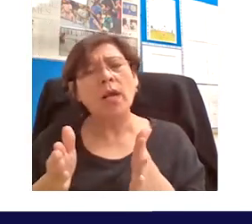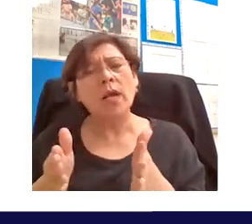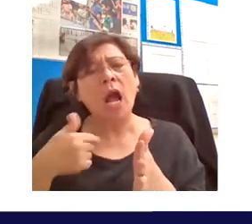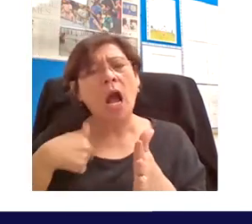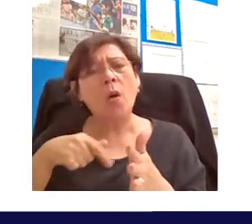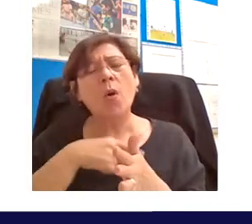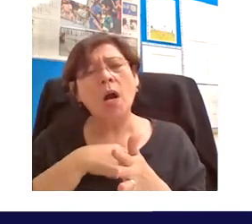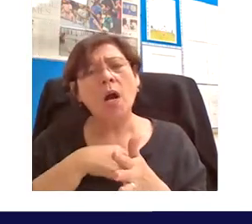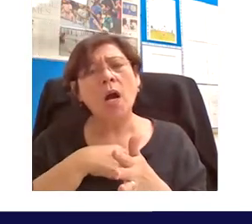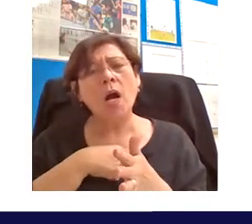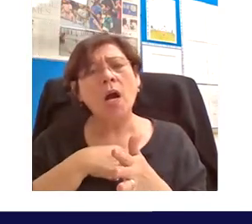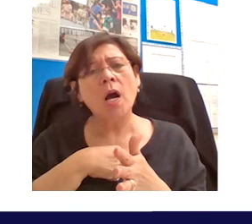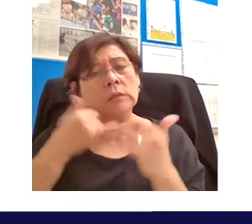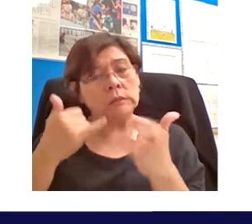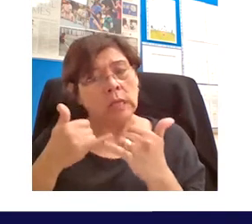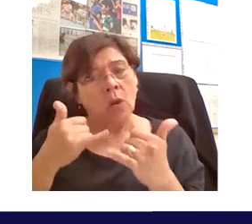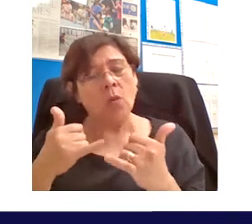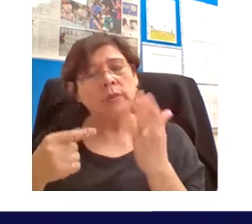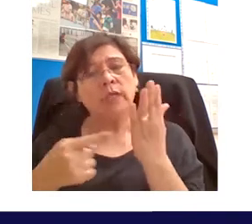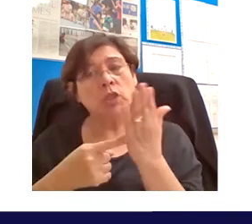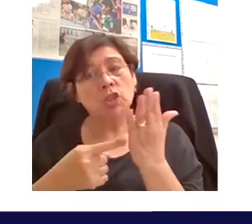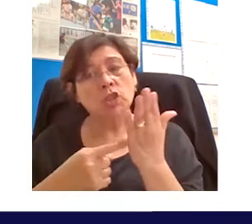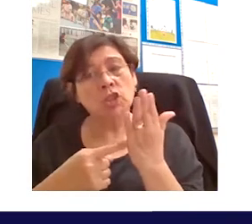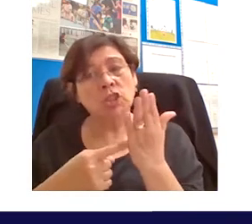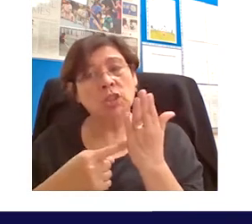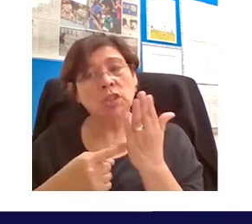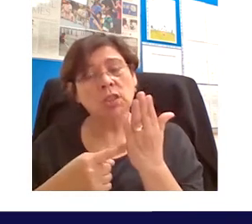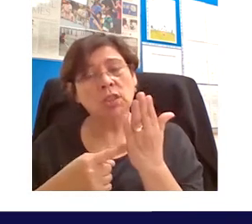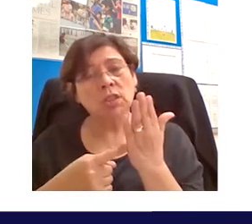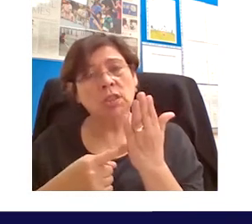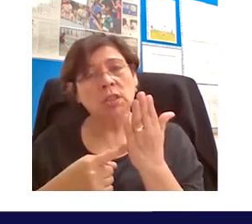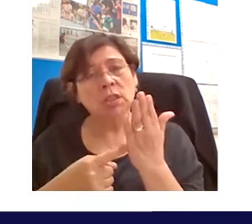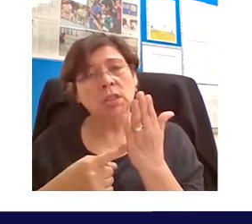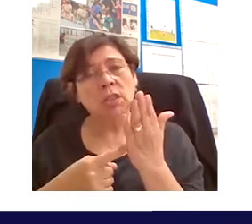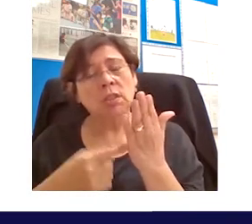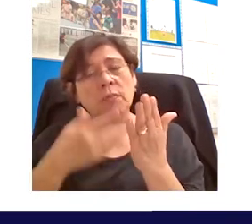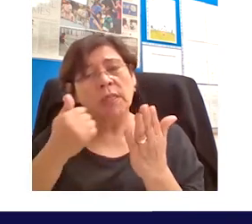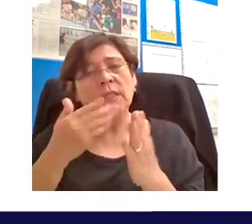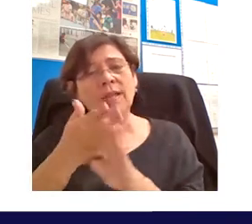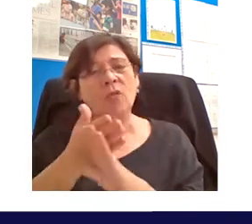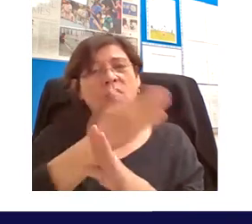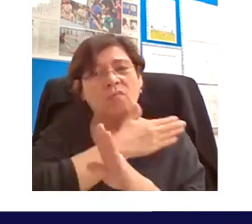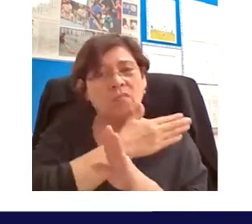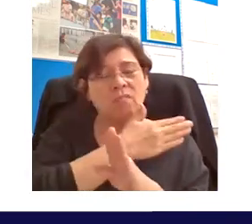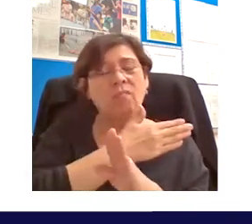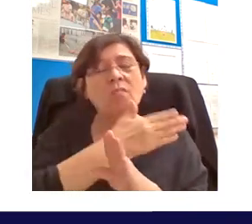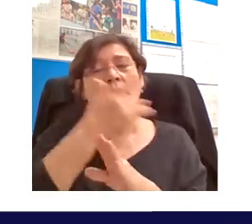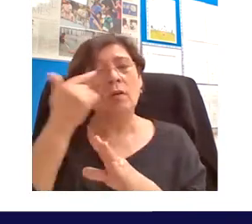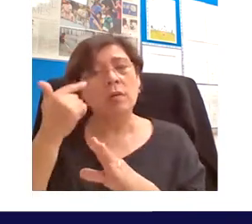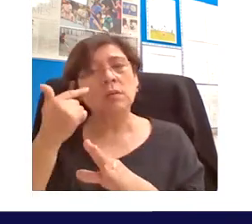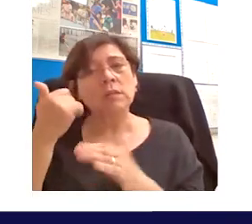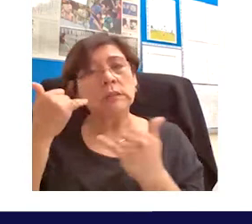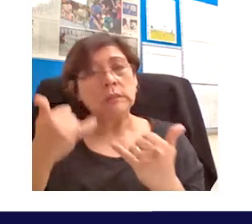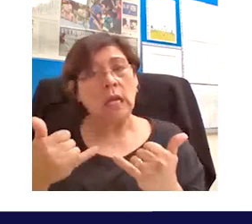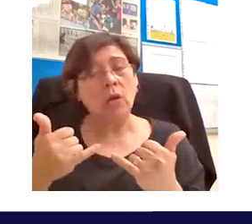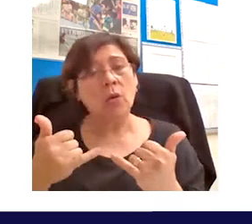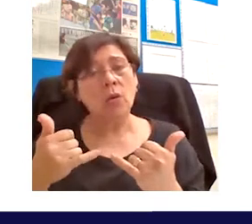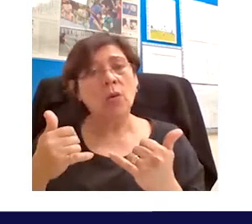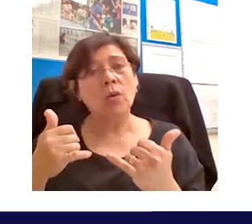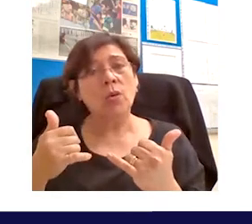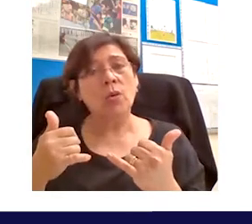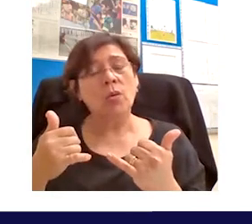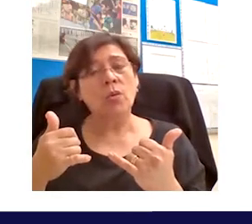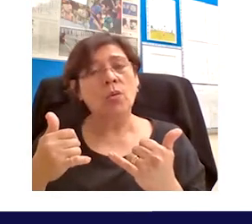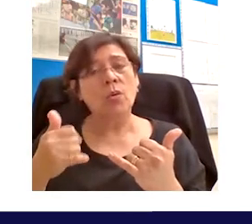is more evanescent than the older technology precisely in the sense that you know the platforms on which a recording may sit are